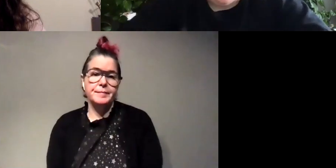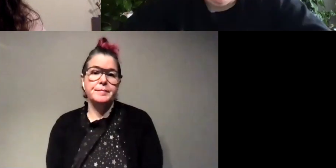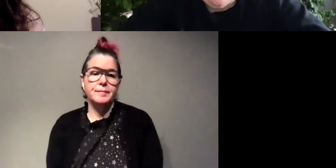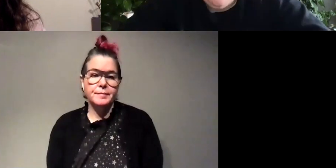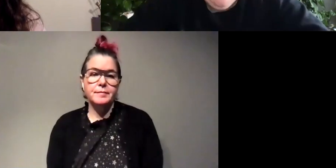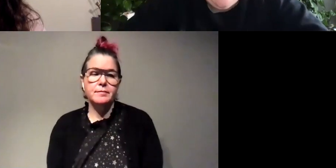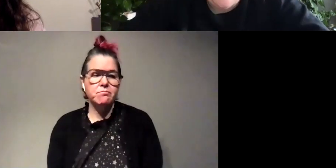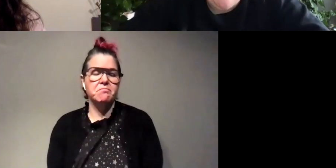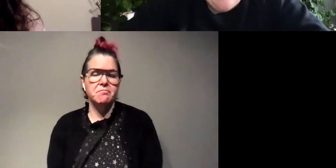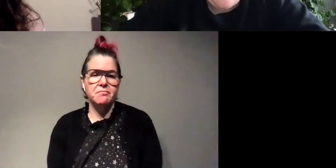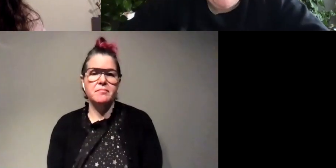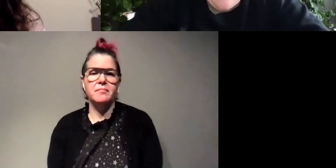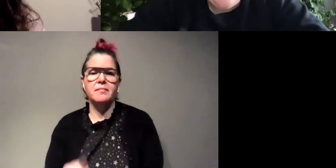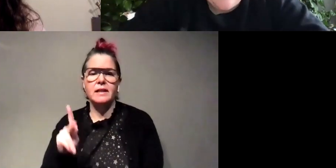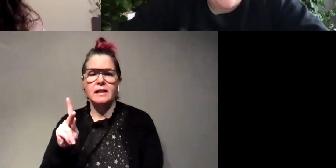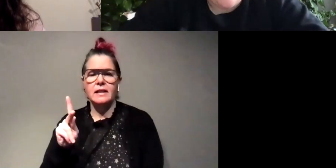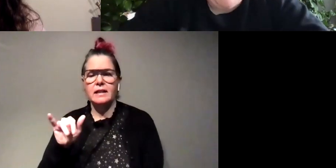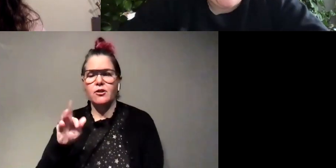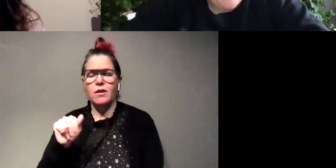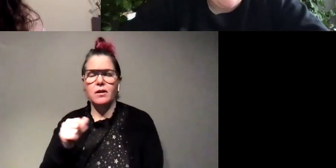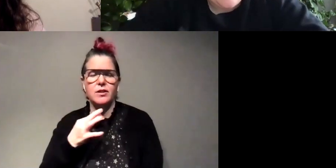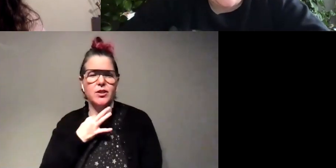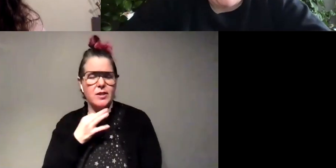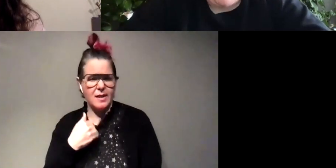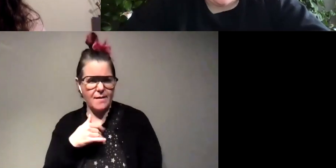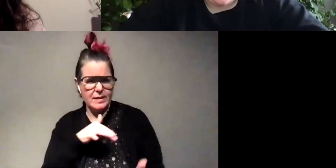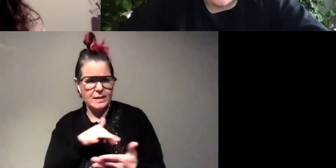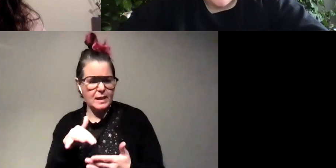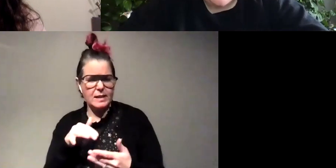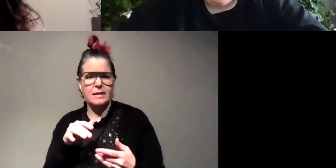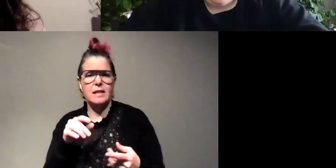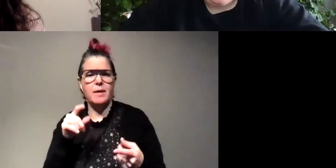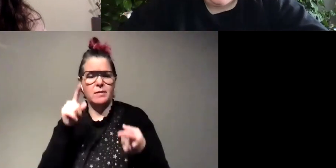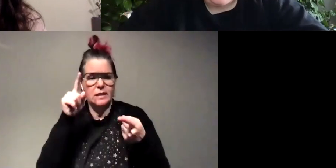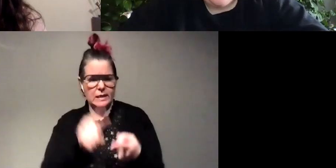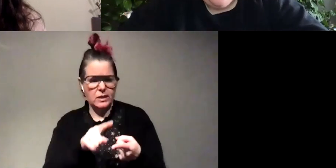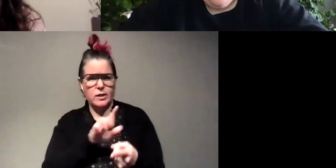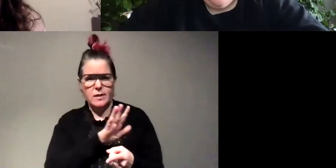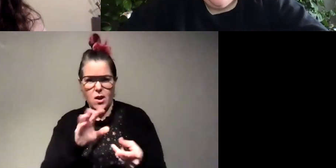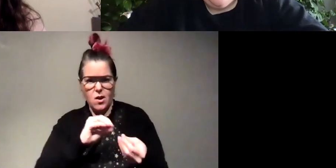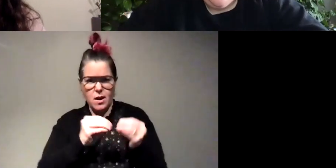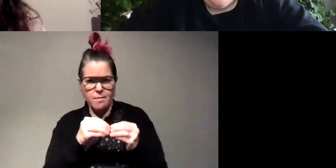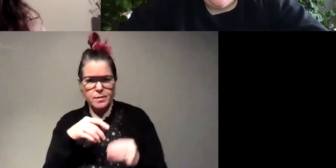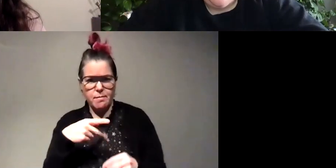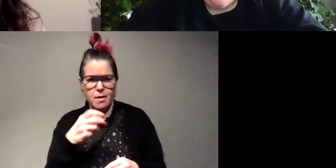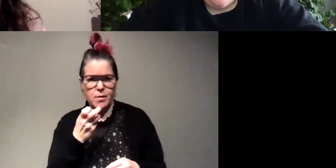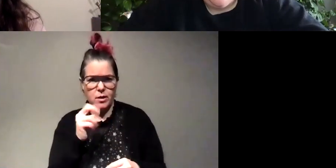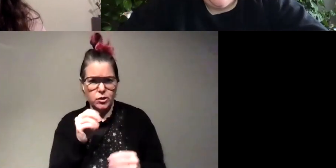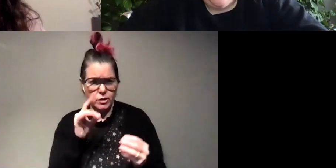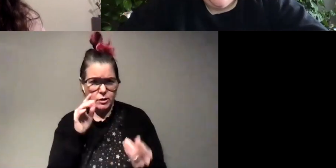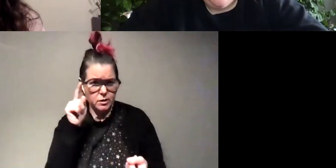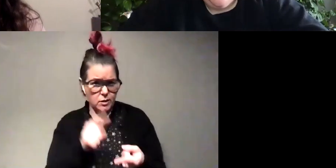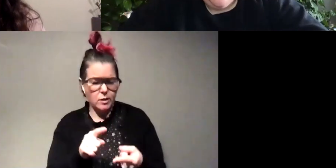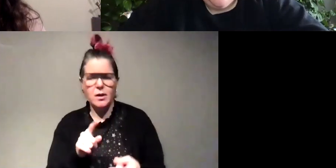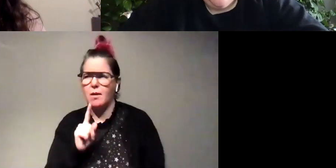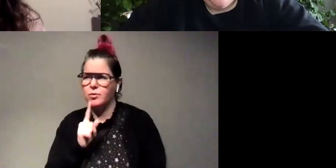cool kira would like to know has there been any studies about the decrease in their populations um i'm sure there are